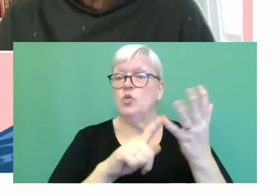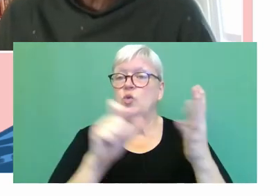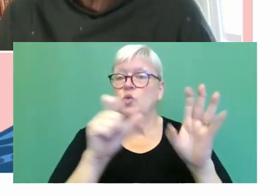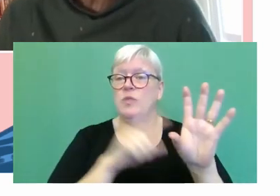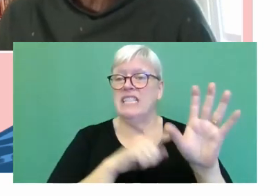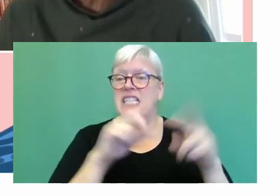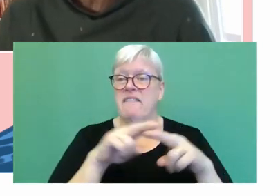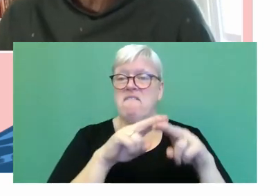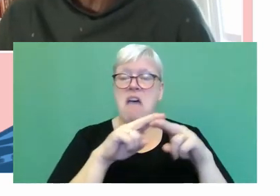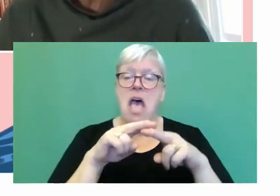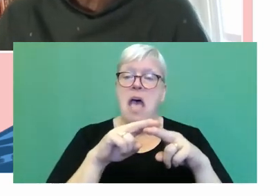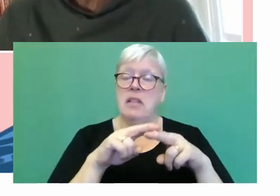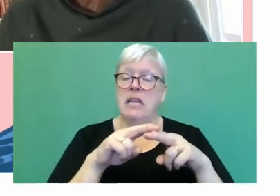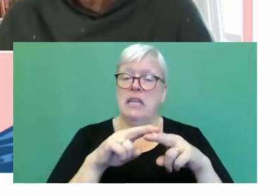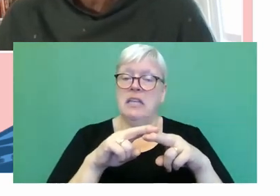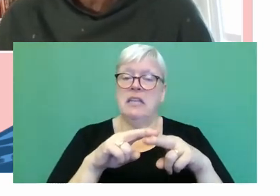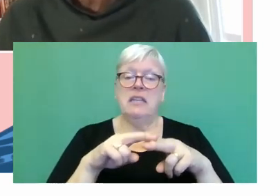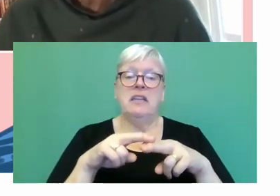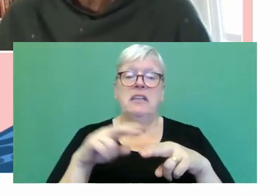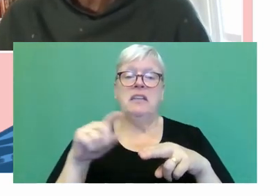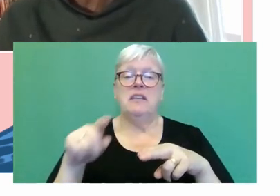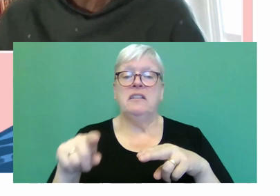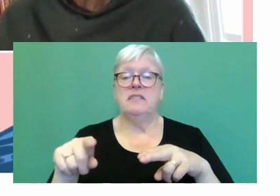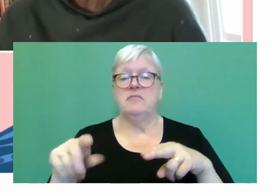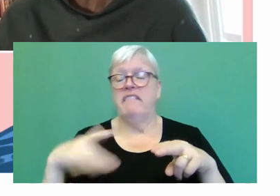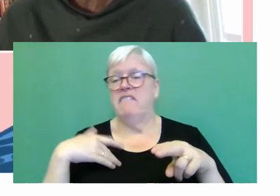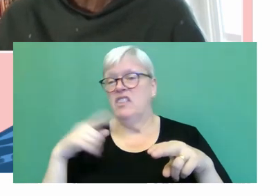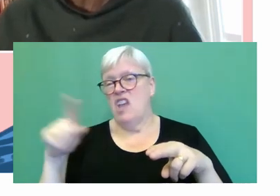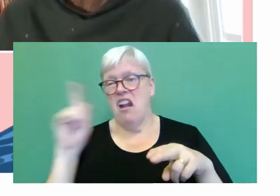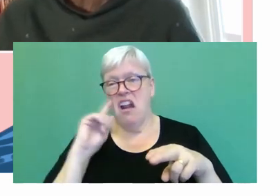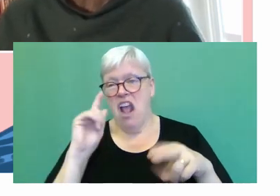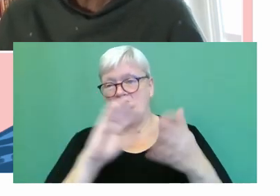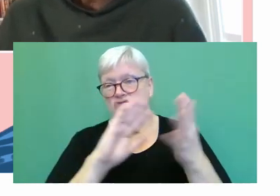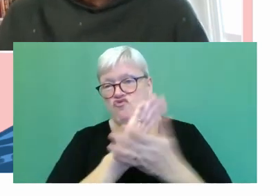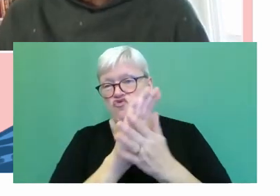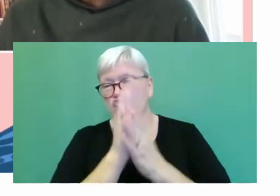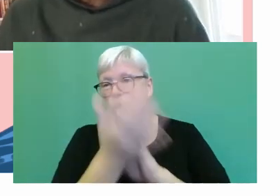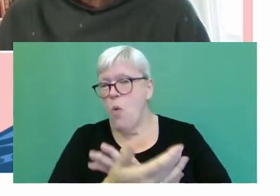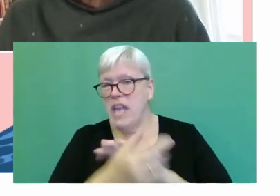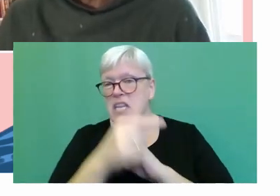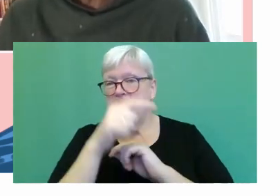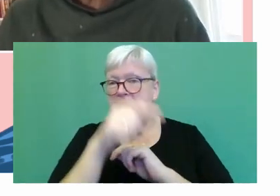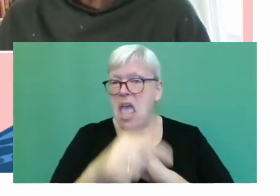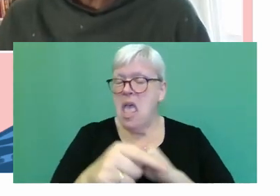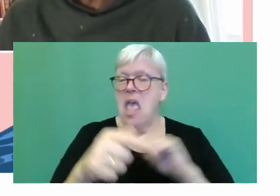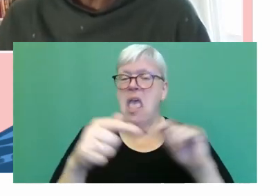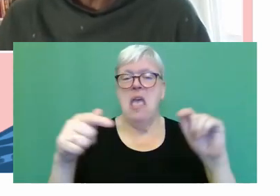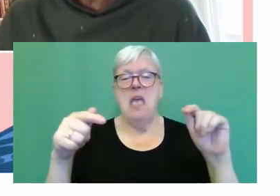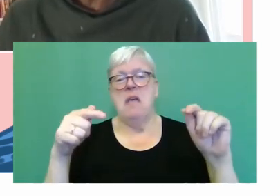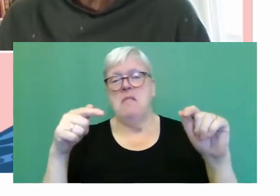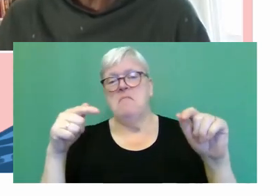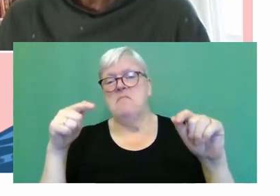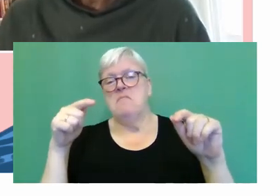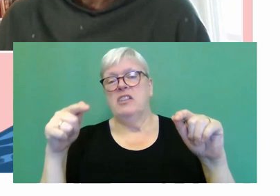he's like, well, this girl has ruined him. And you know, he's lost, Arif has lost. And she contrasts that with